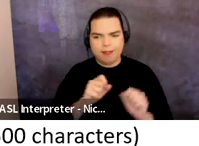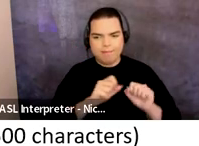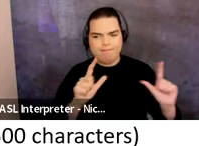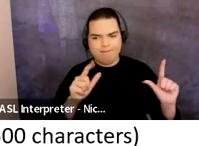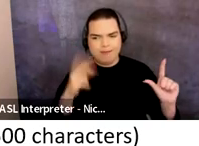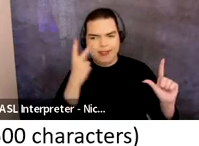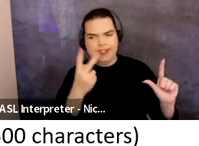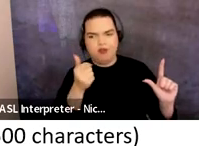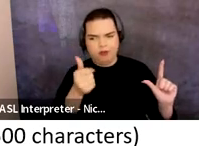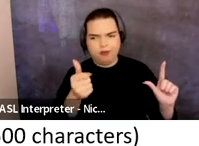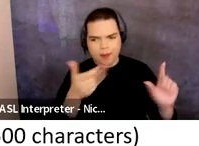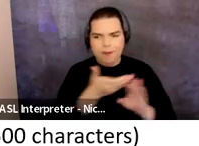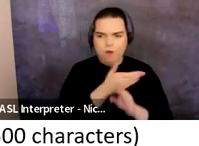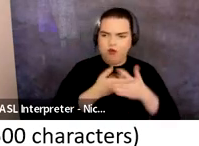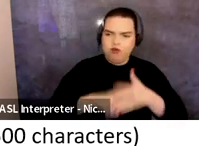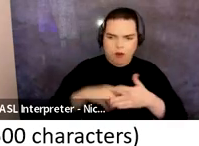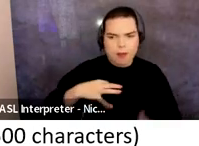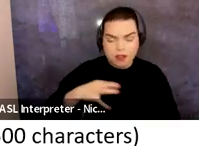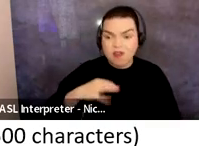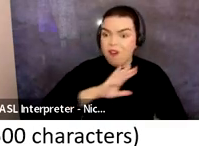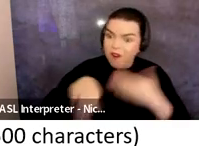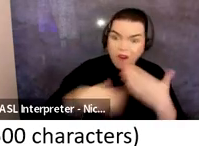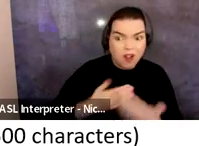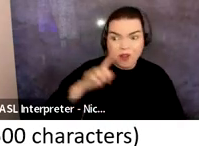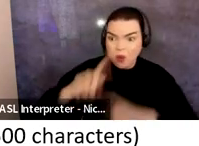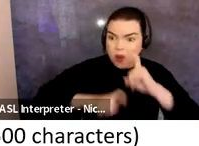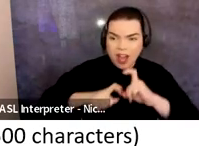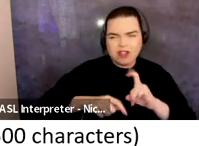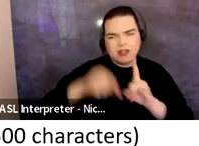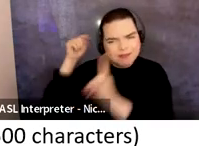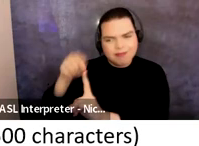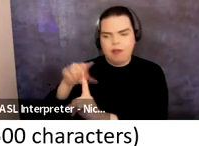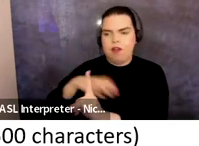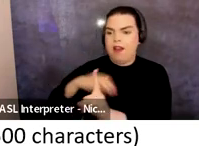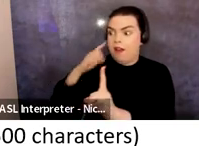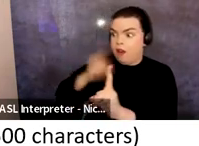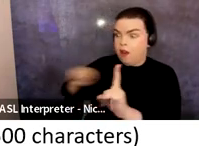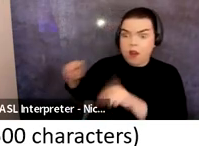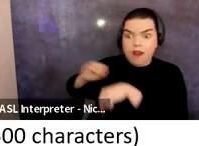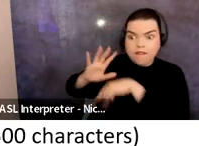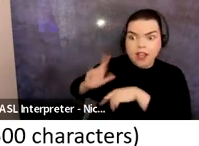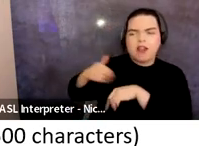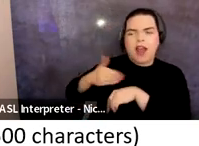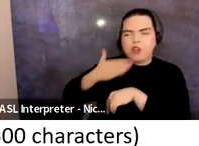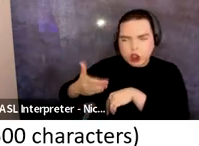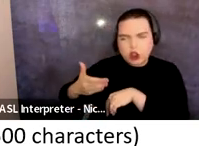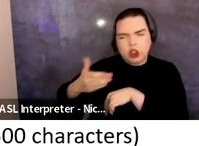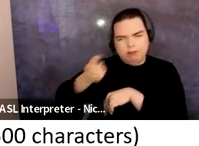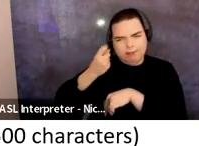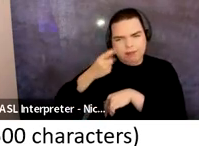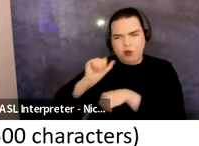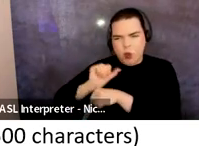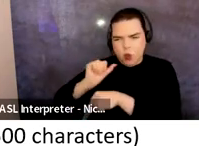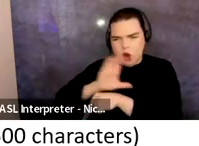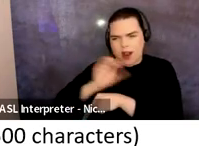showed you. All of our questions are designed to give our advisors a good representation of your work and project.